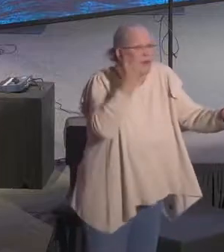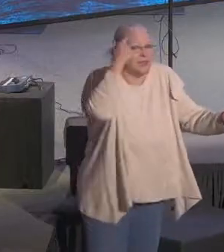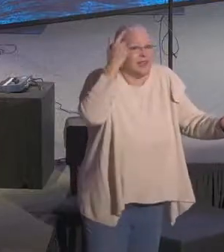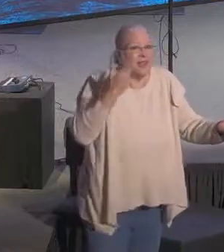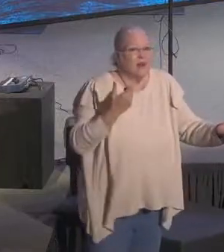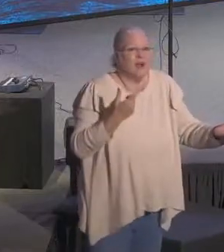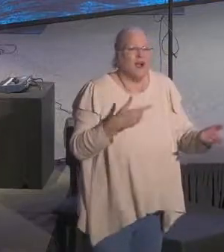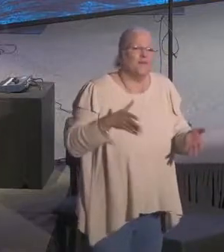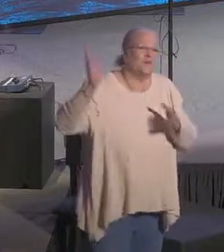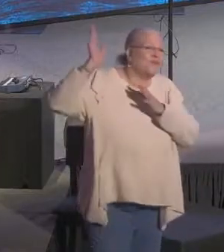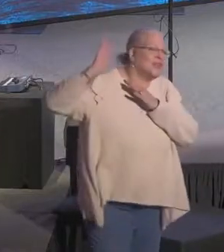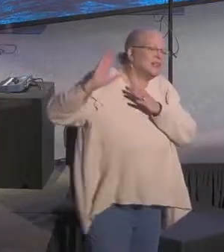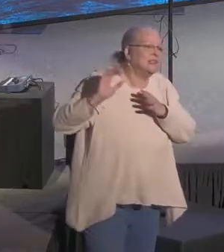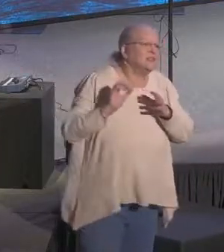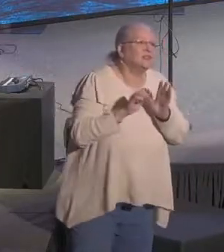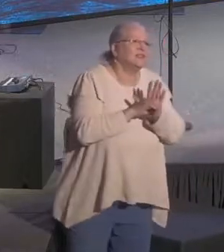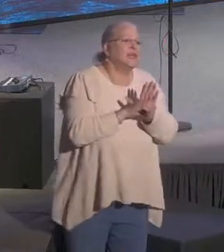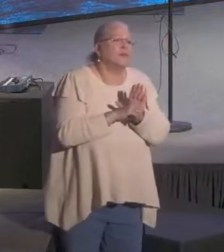9-11,